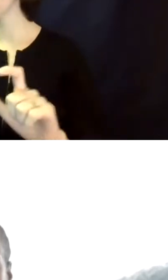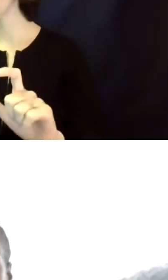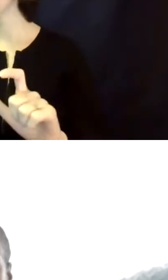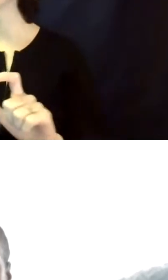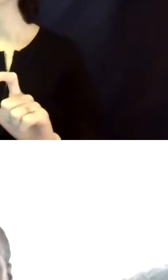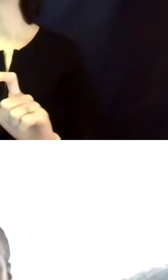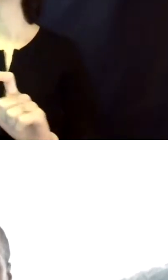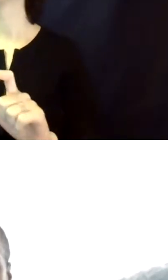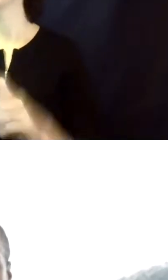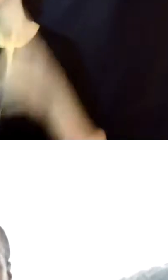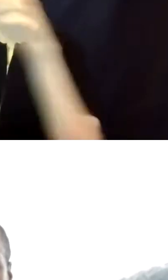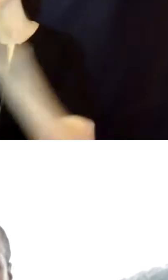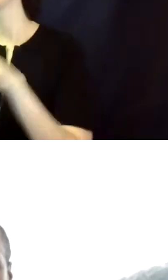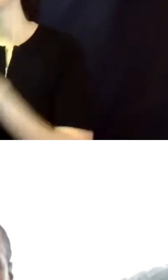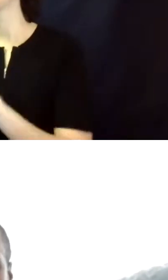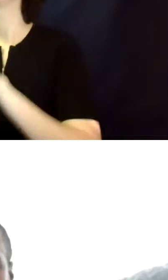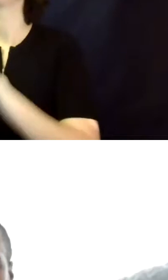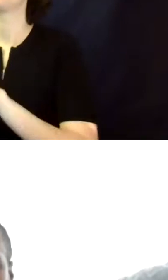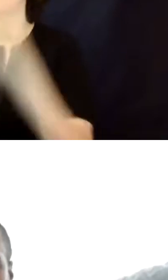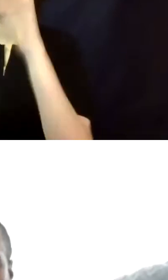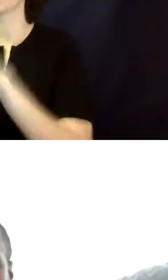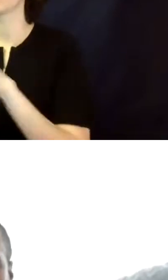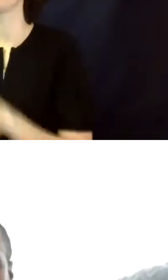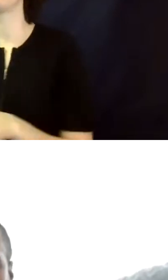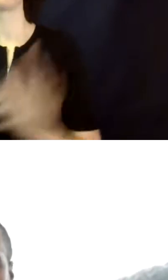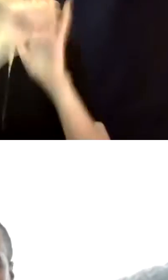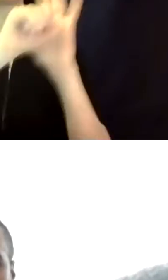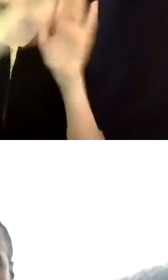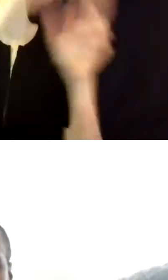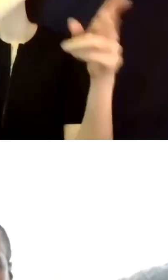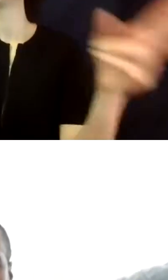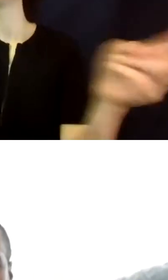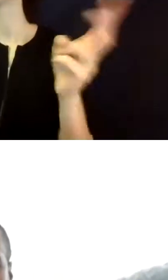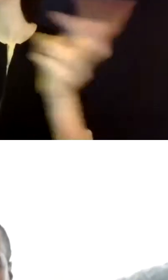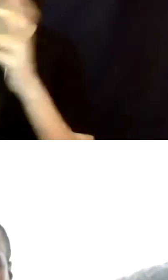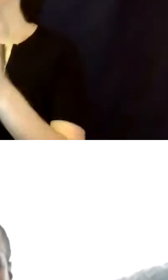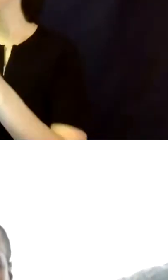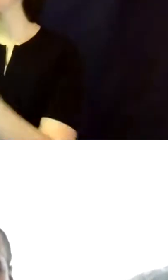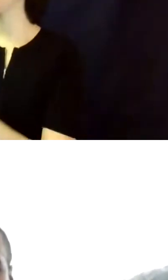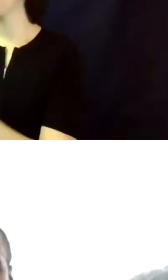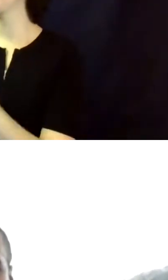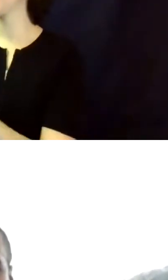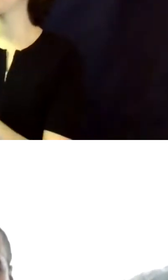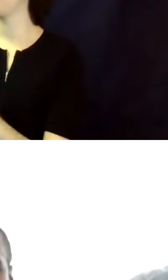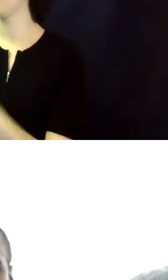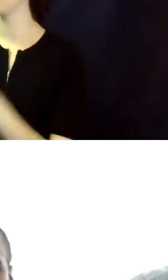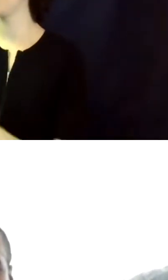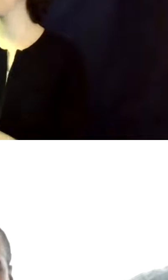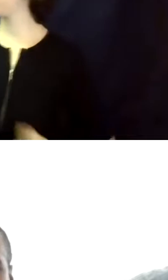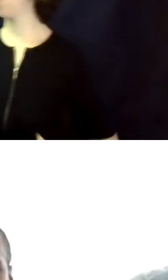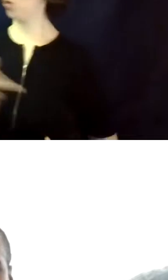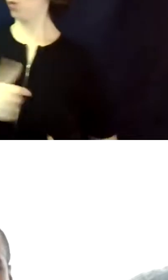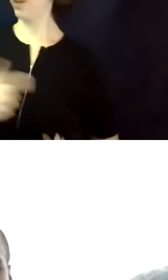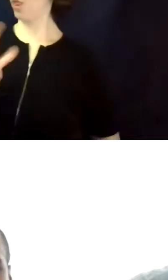agreement samples that other states have used. Um, we do not have an official